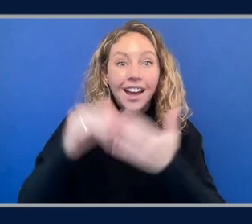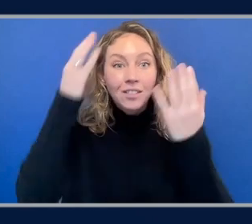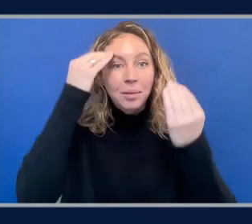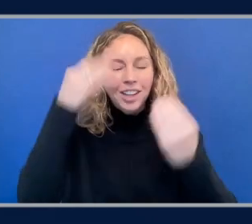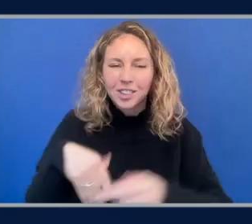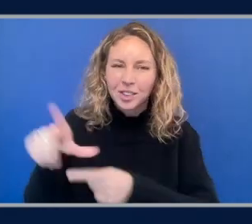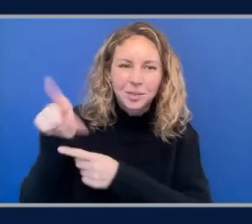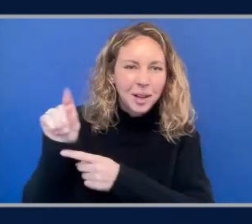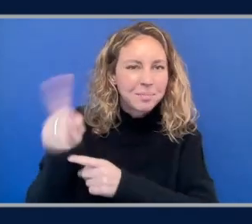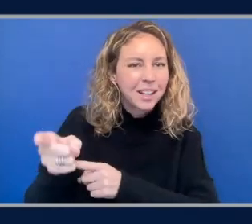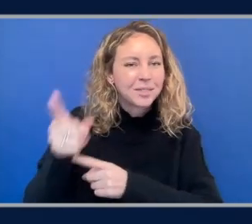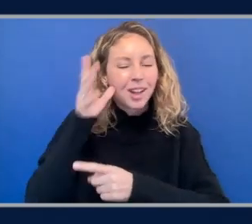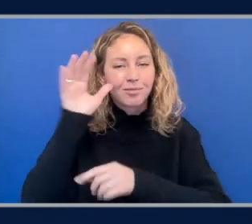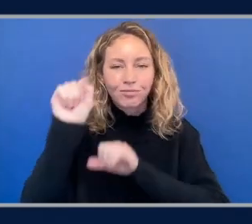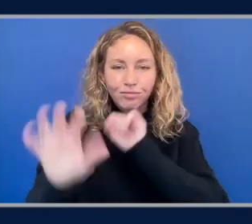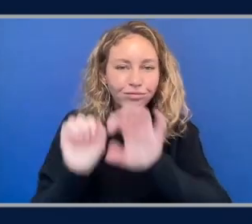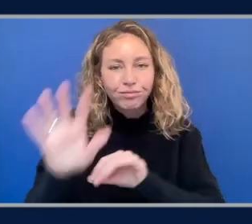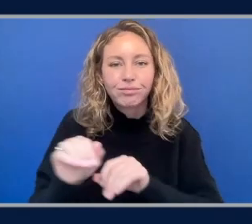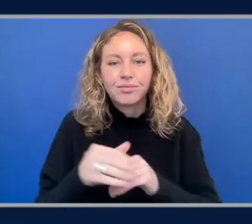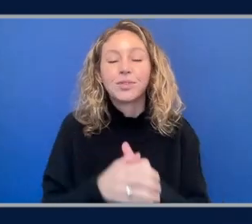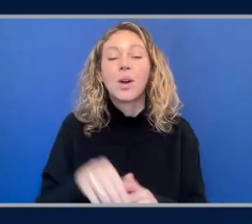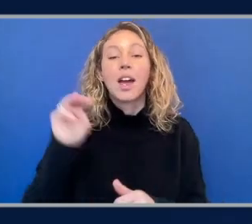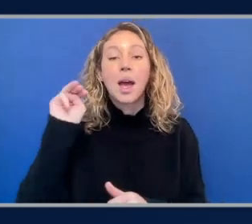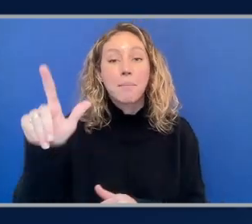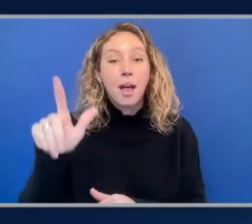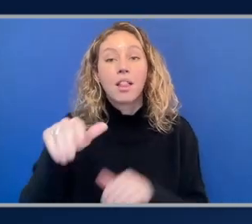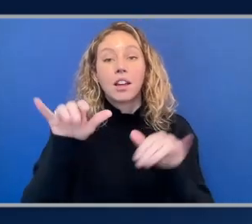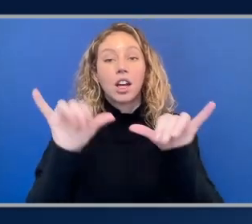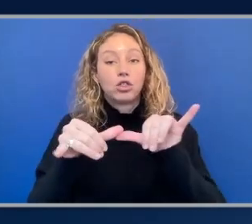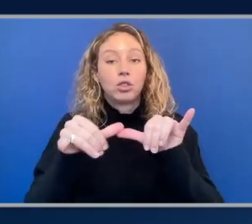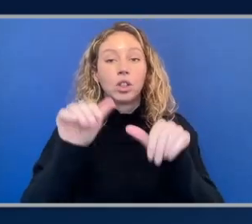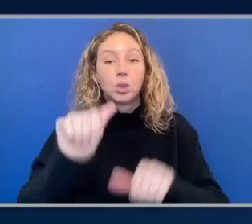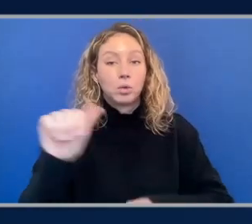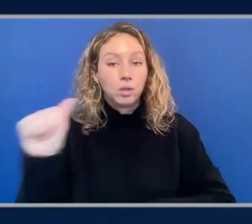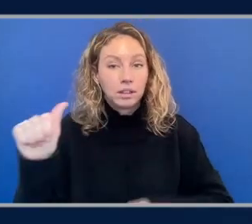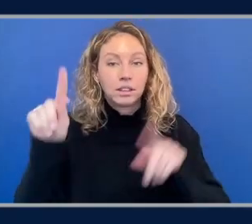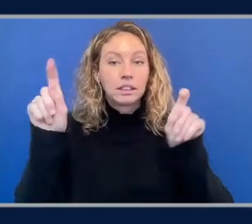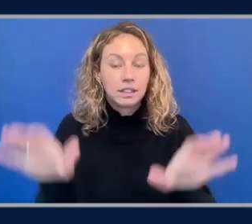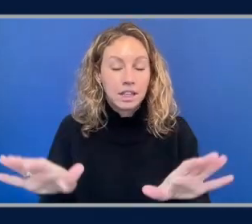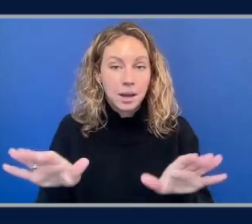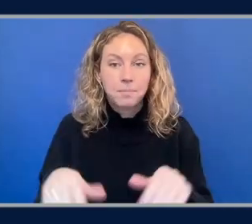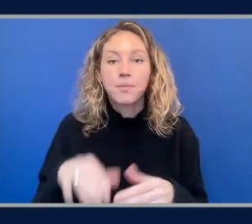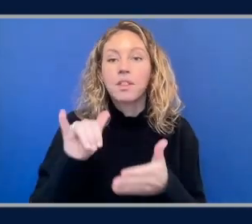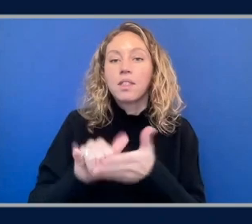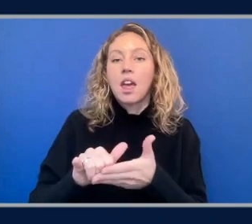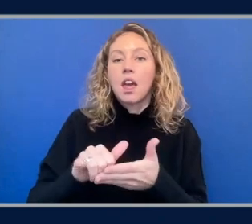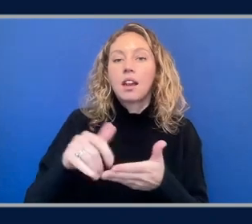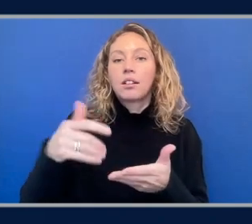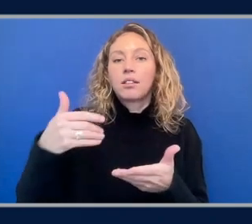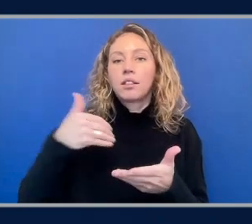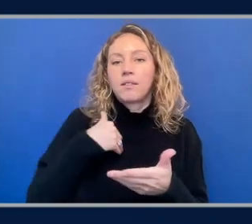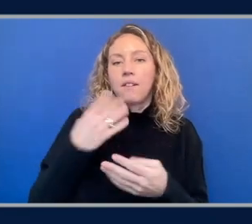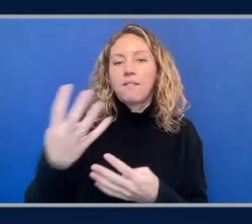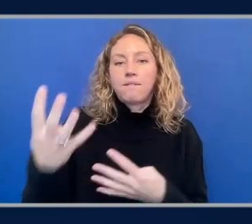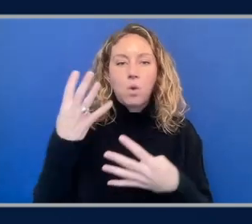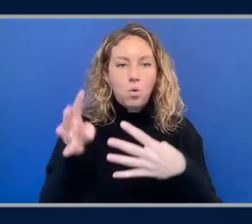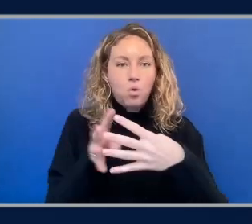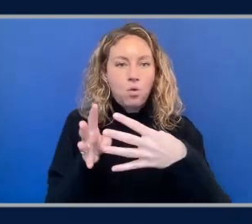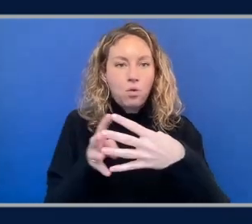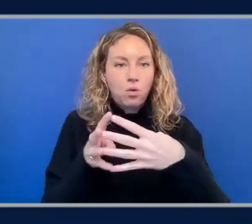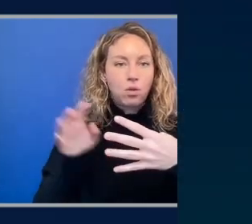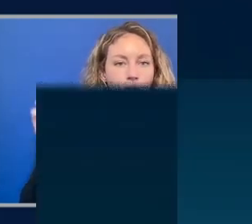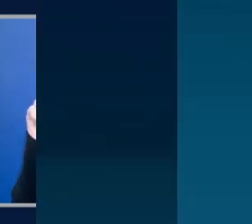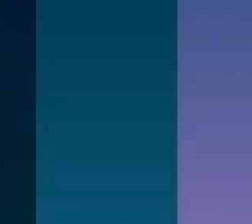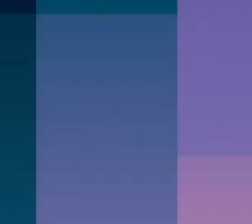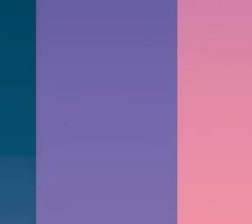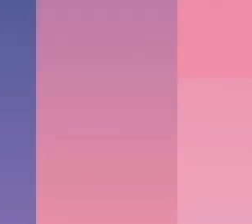We can do it. So with the ML engineer associate exam, there are four steps that you can complete to